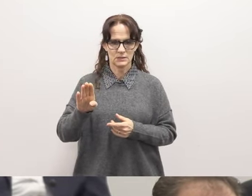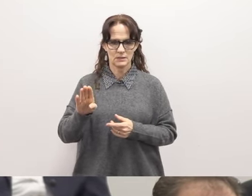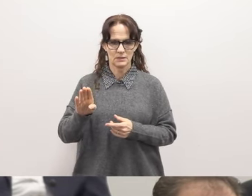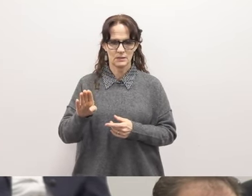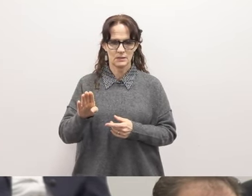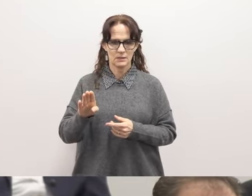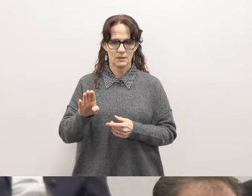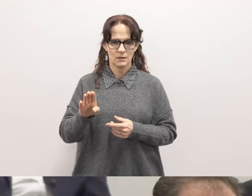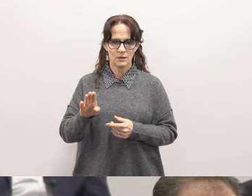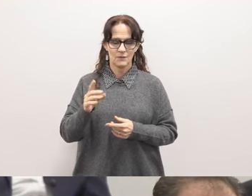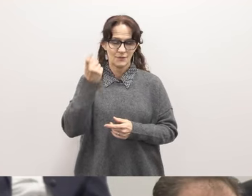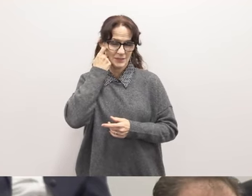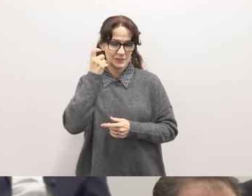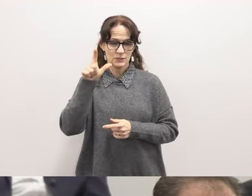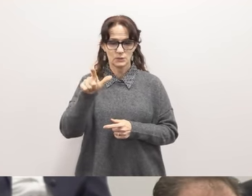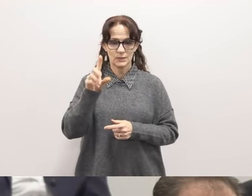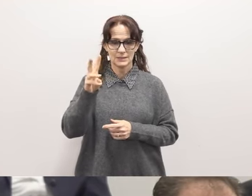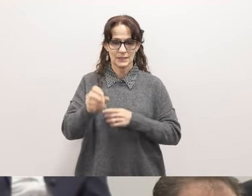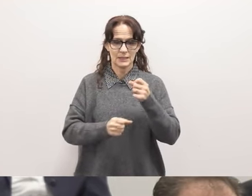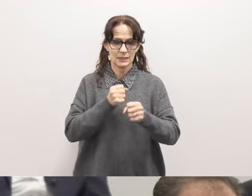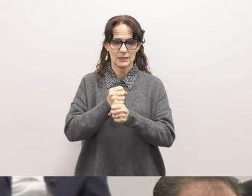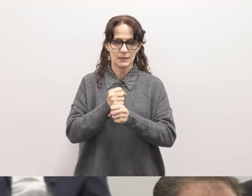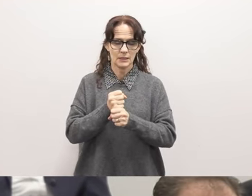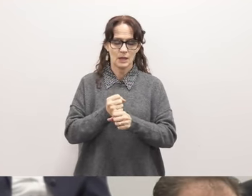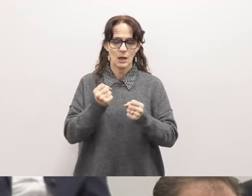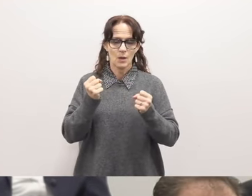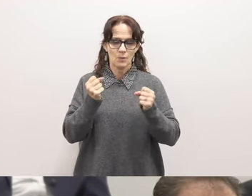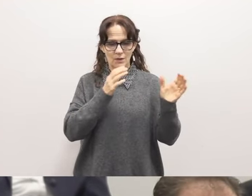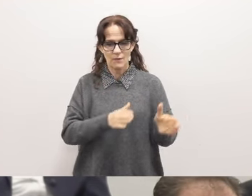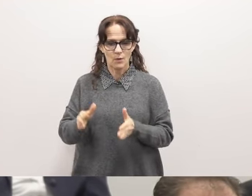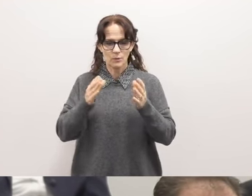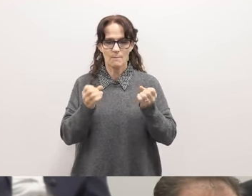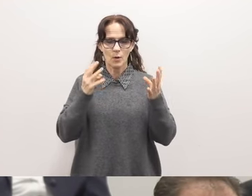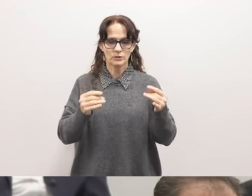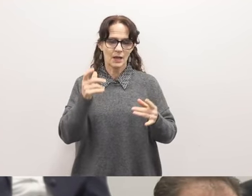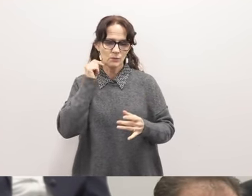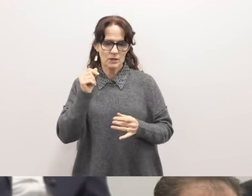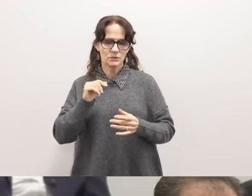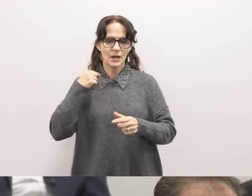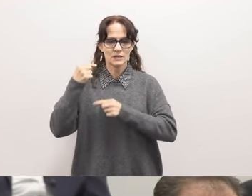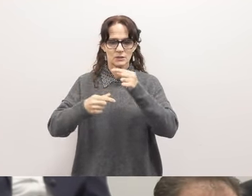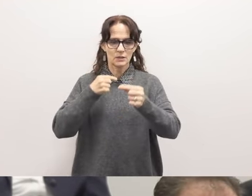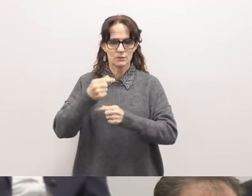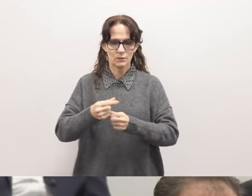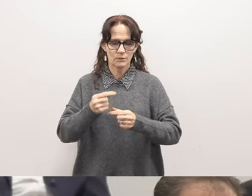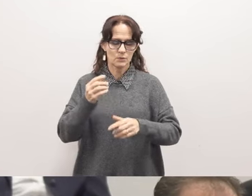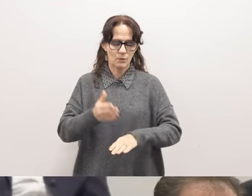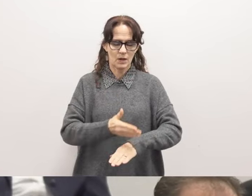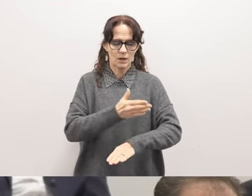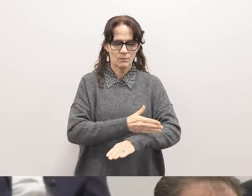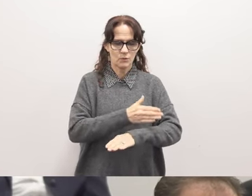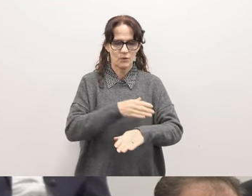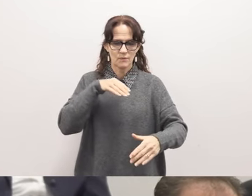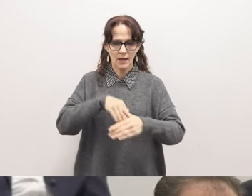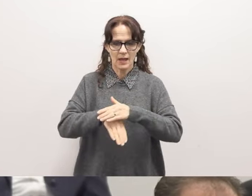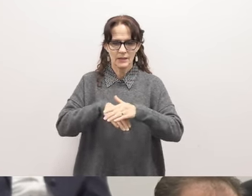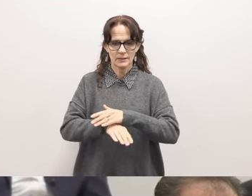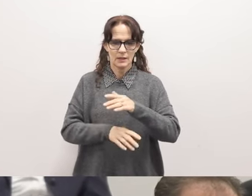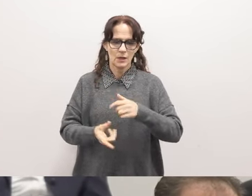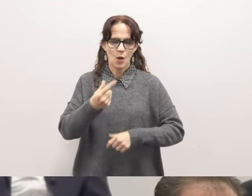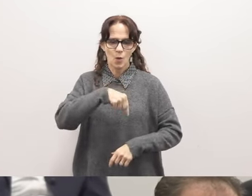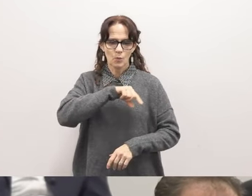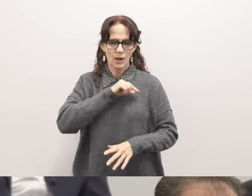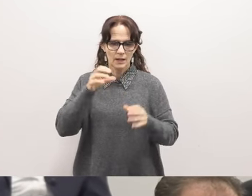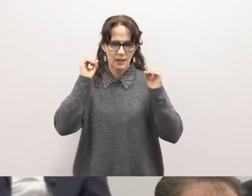last 26 years, we've organized multiracial and multigenerational communities to improve access to quality education, fair